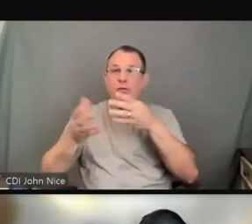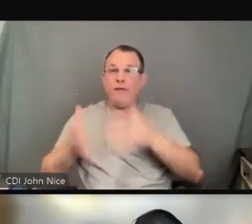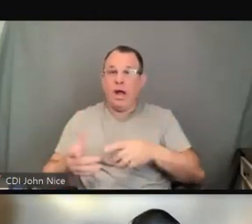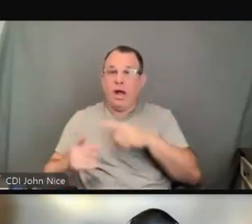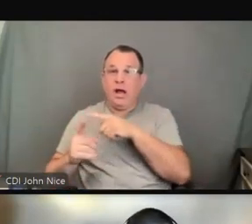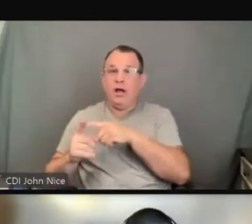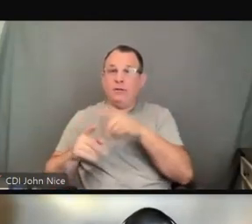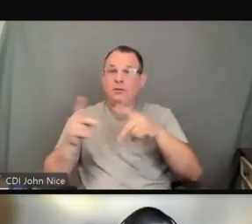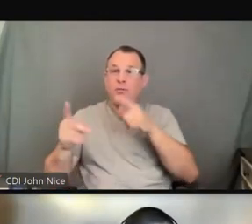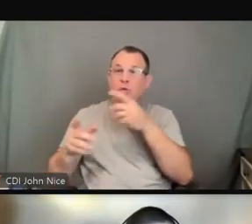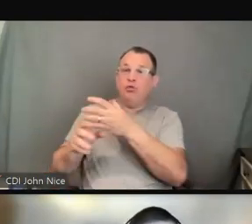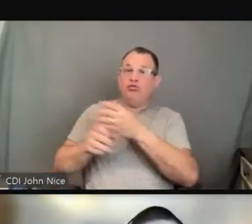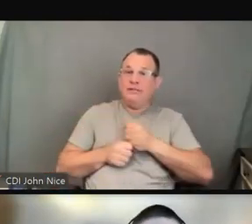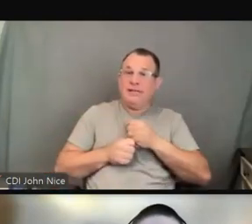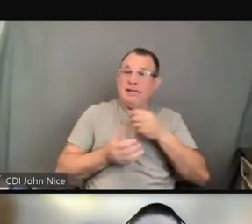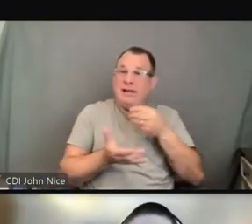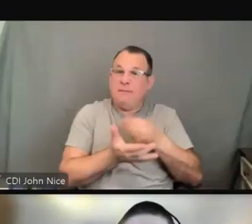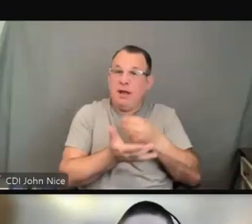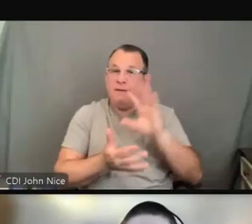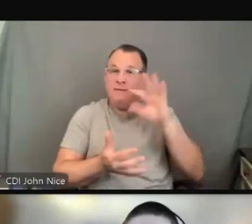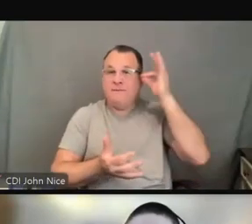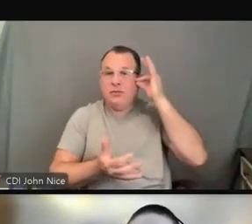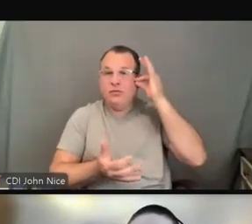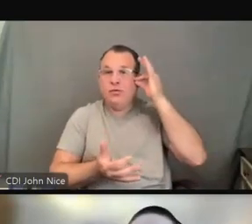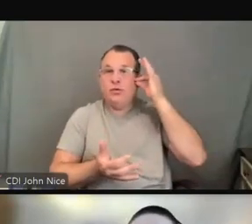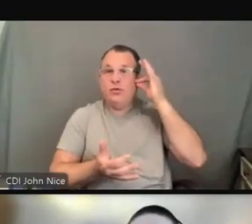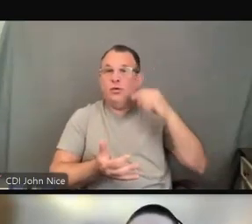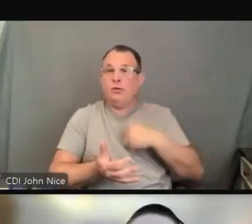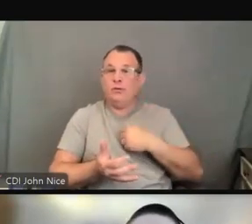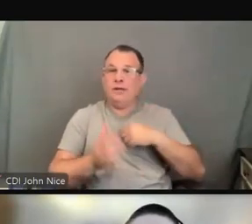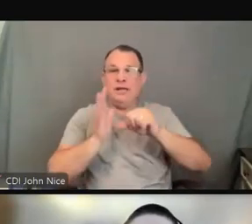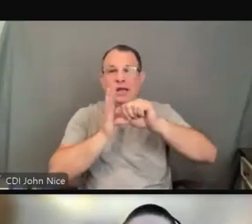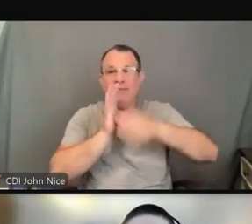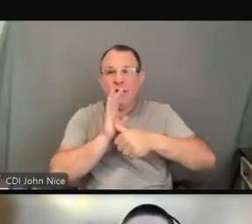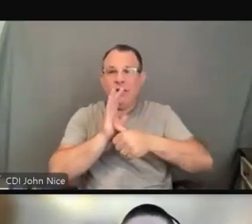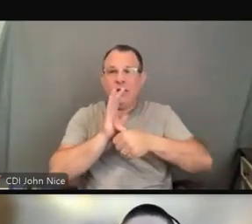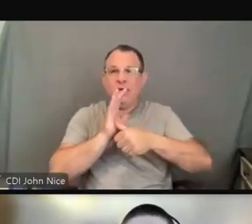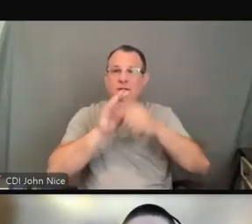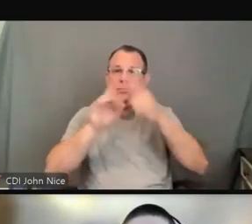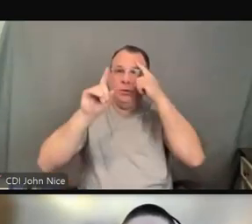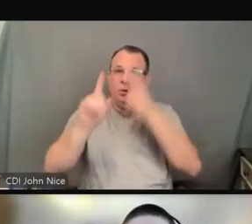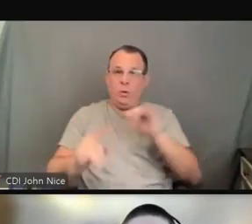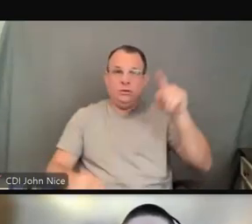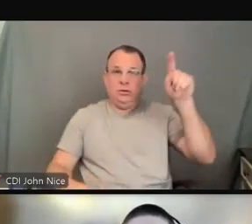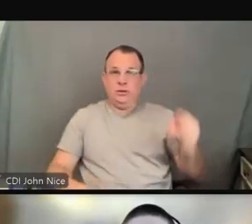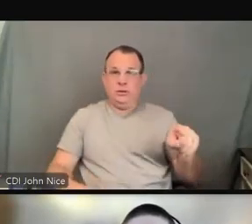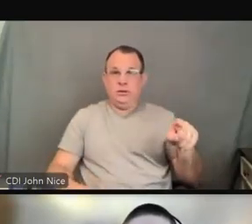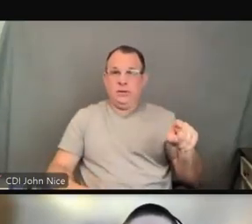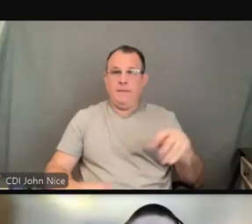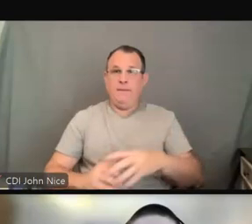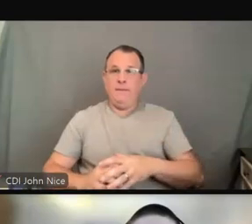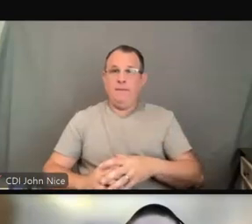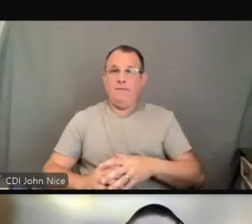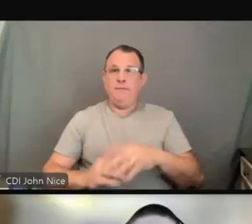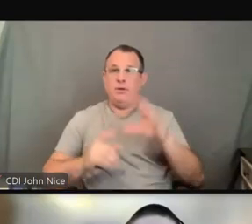we try to emphasize these learning goals. That they need to recognize the importance of culturally appropriate care